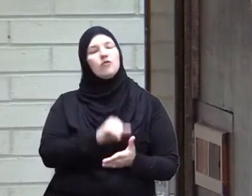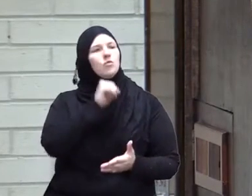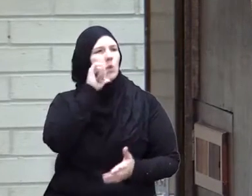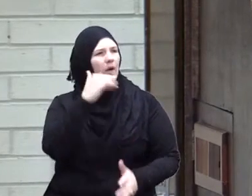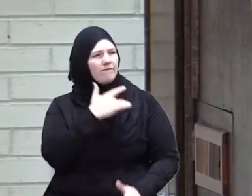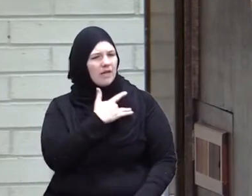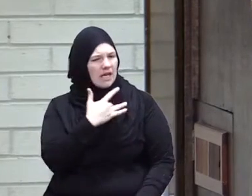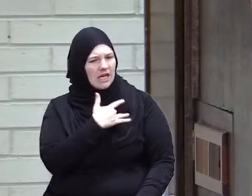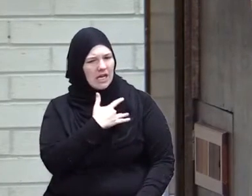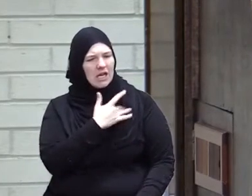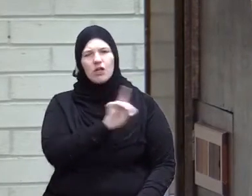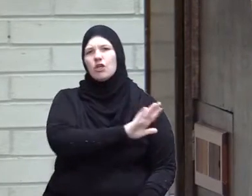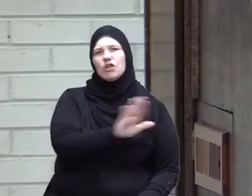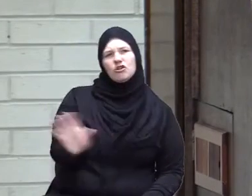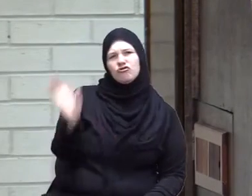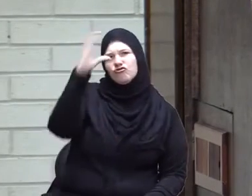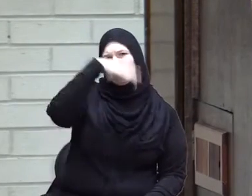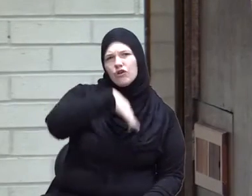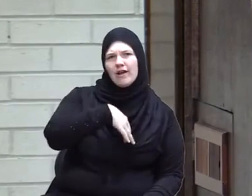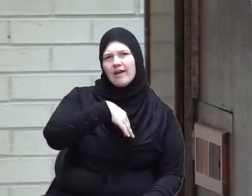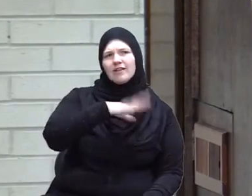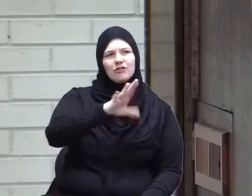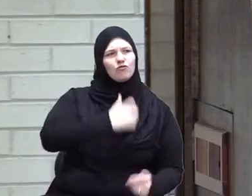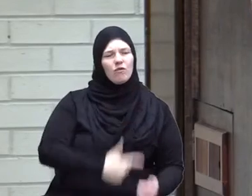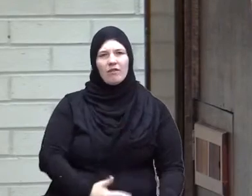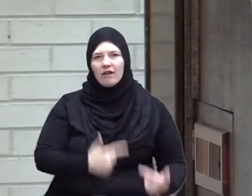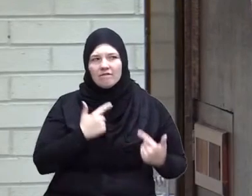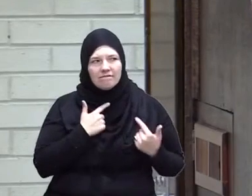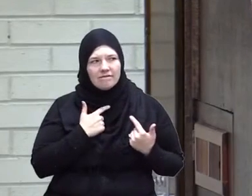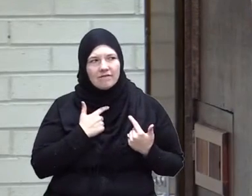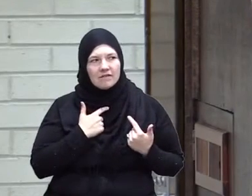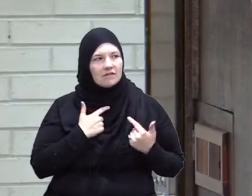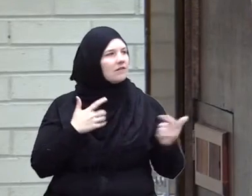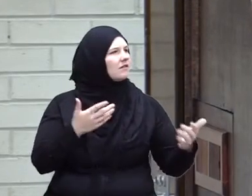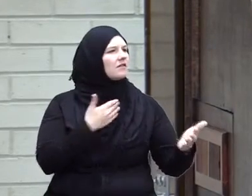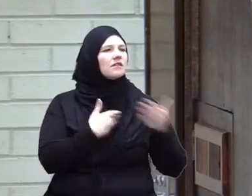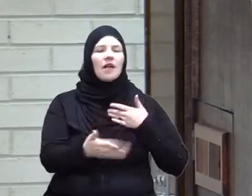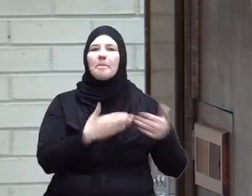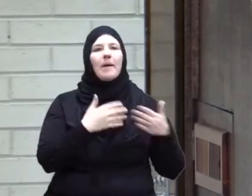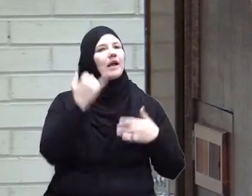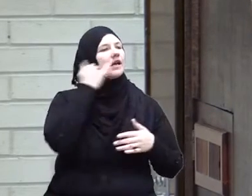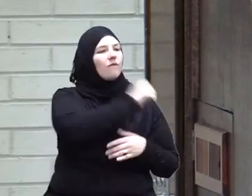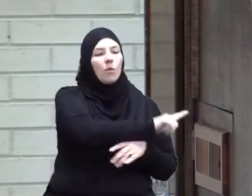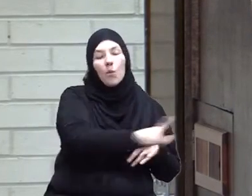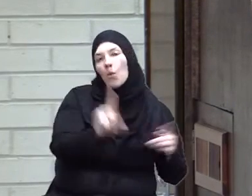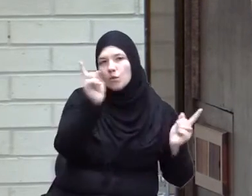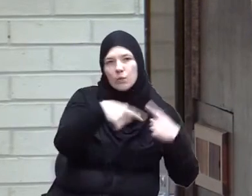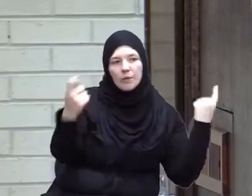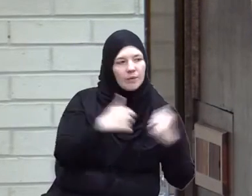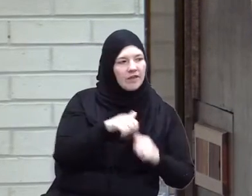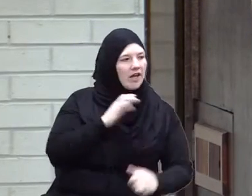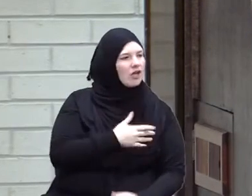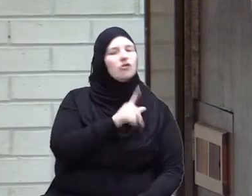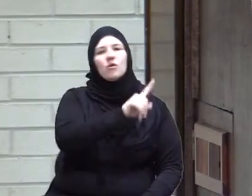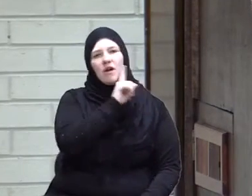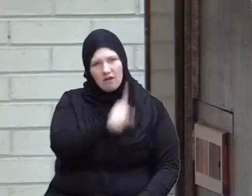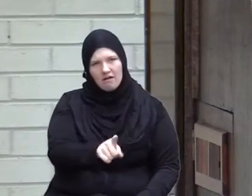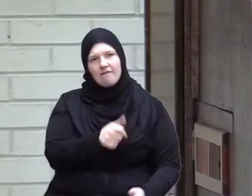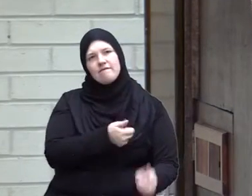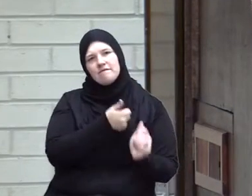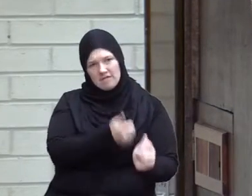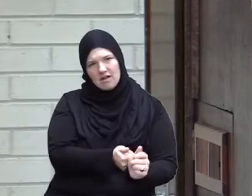feel that you are a stranger where you are even if everybody disagrees with you you are following